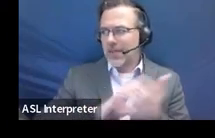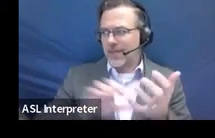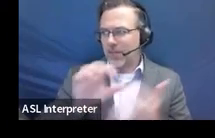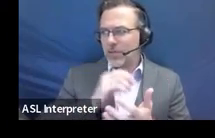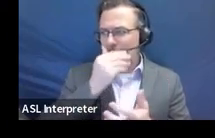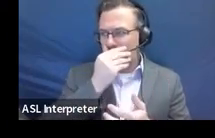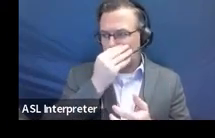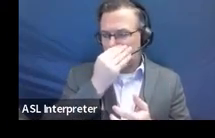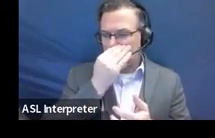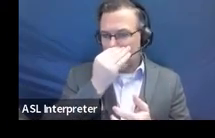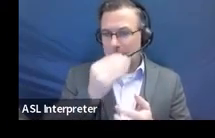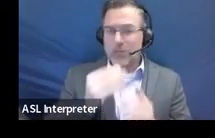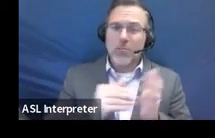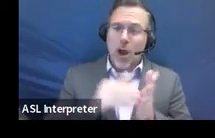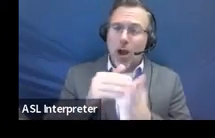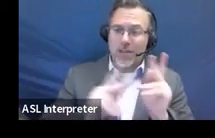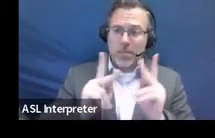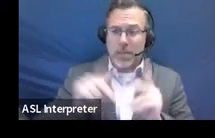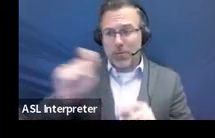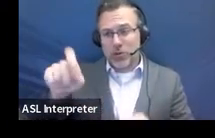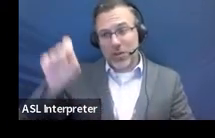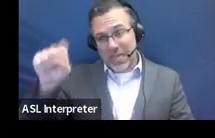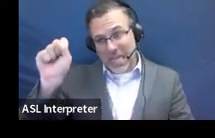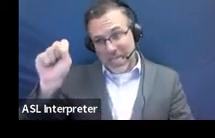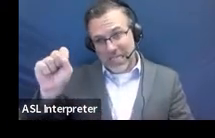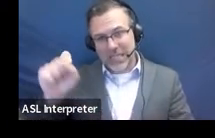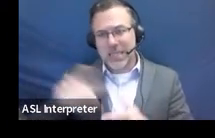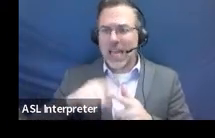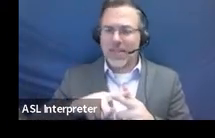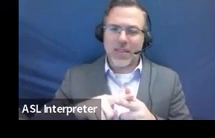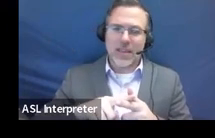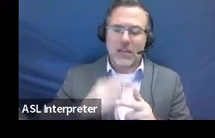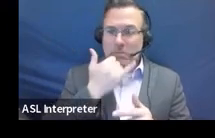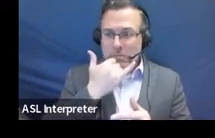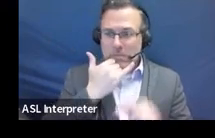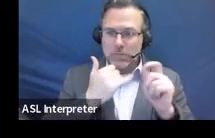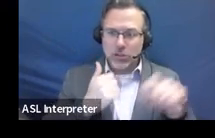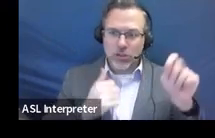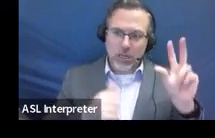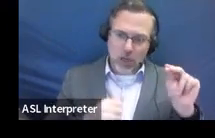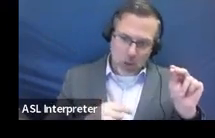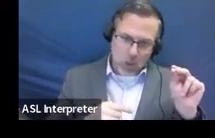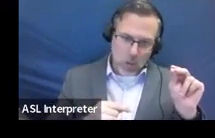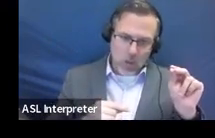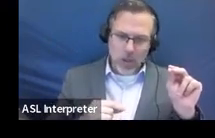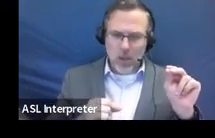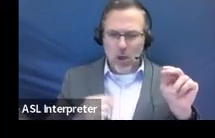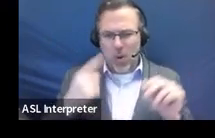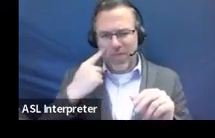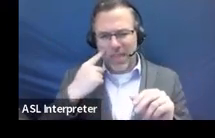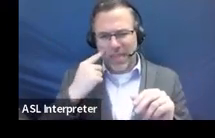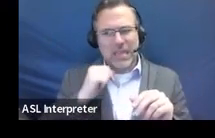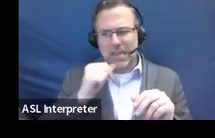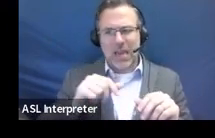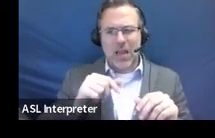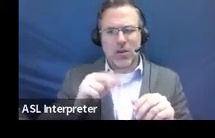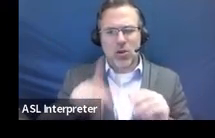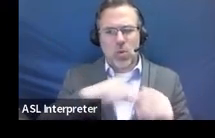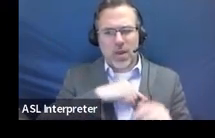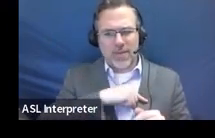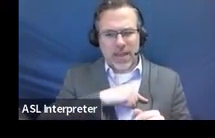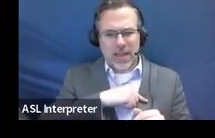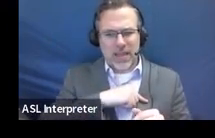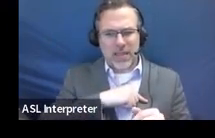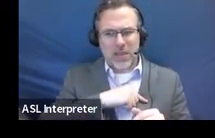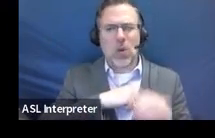people check yes, and they put verification, but then they'll check no, and they don't put anything thinking, oh, it didn't qualify. So I don't need to put verification.